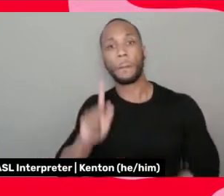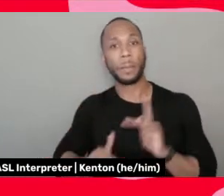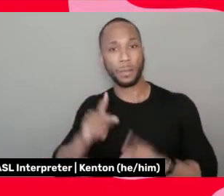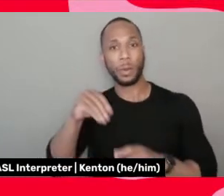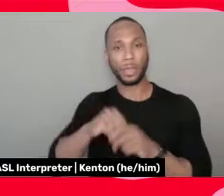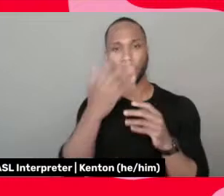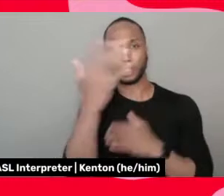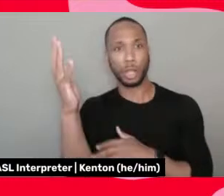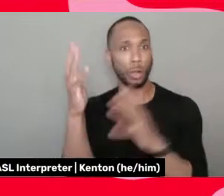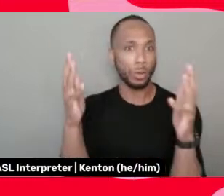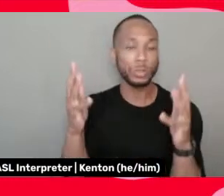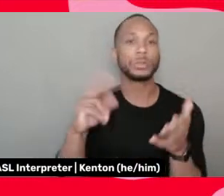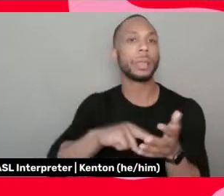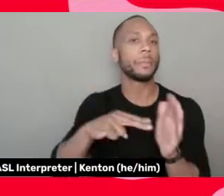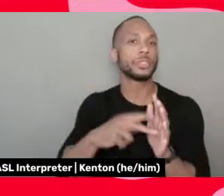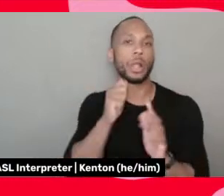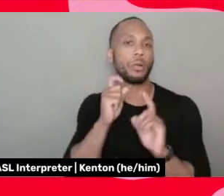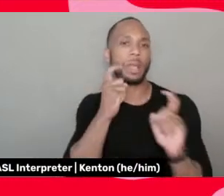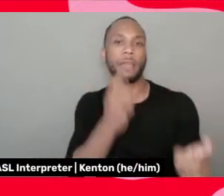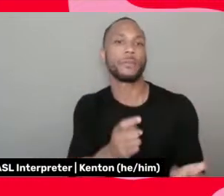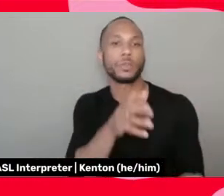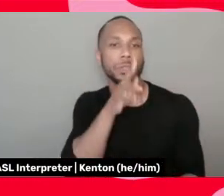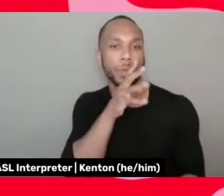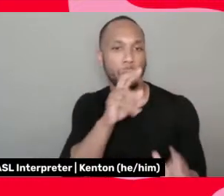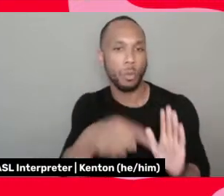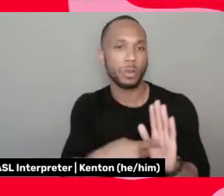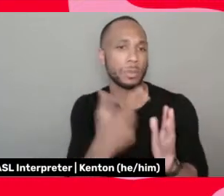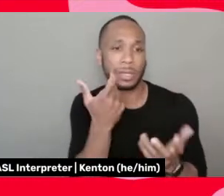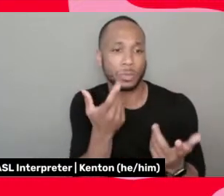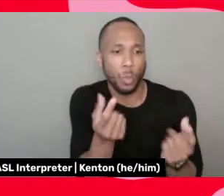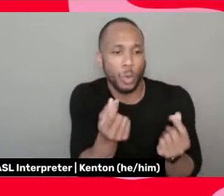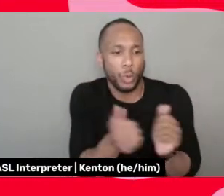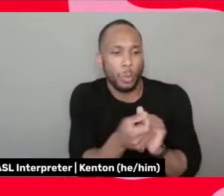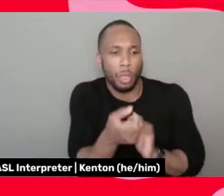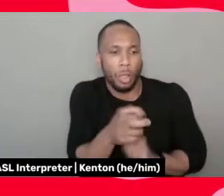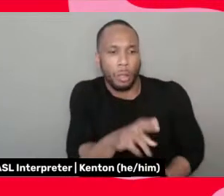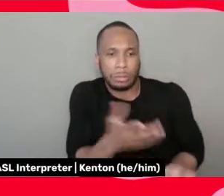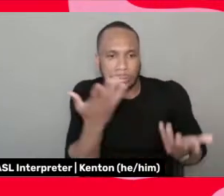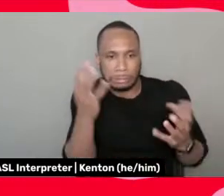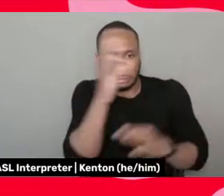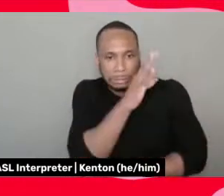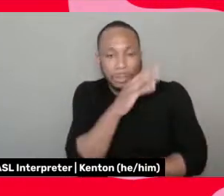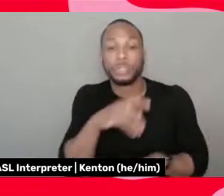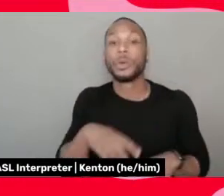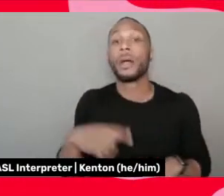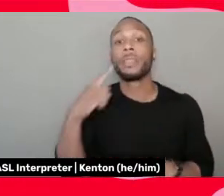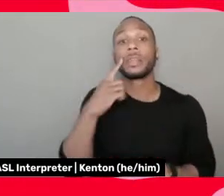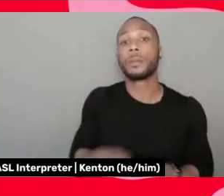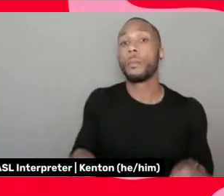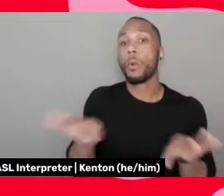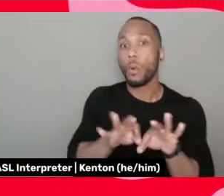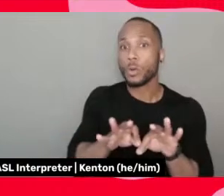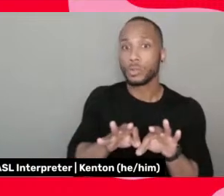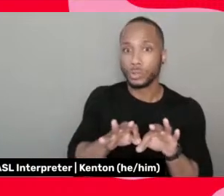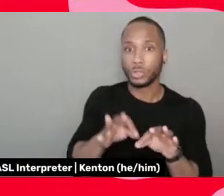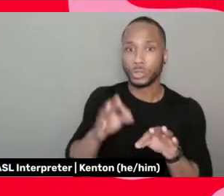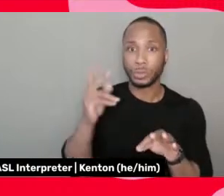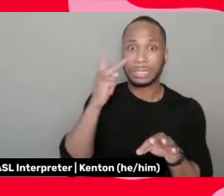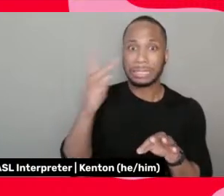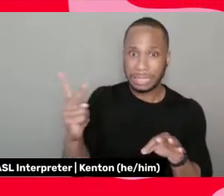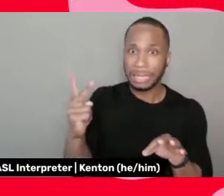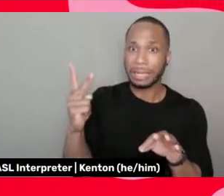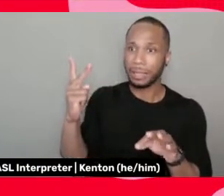she doesn't get any speaking roles because they don't know what to do with her, you know? So it's important, I think, to look at that trajectory,